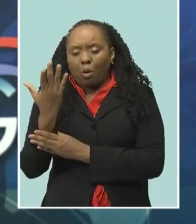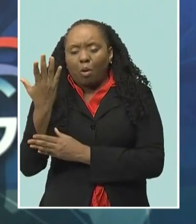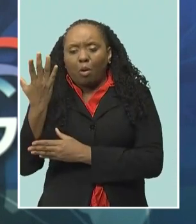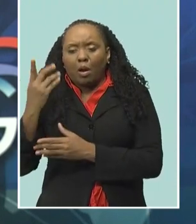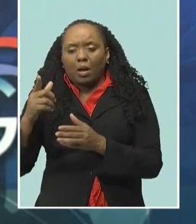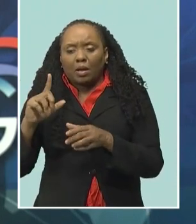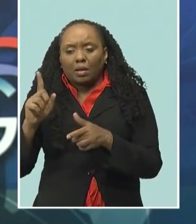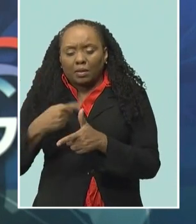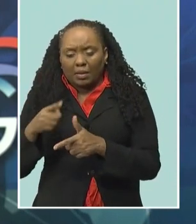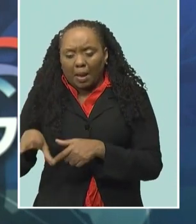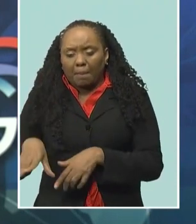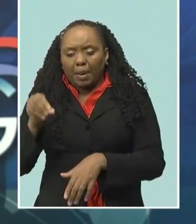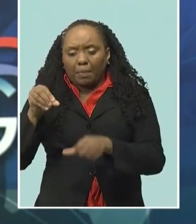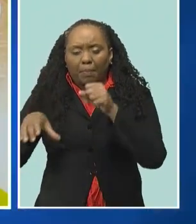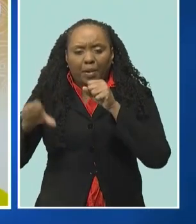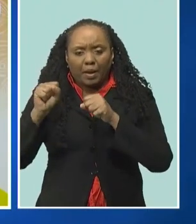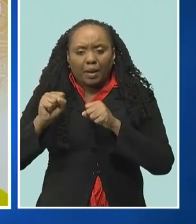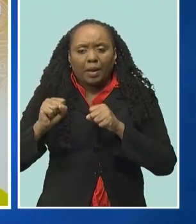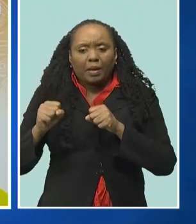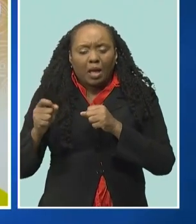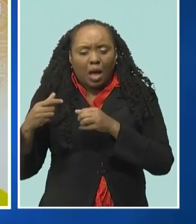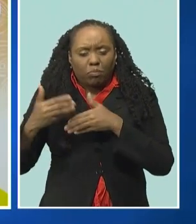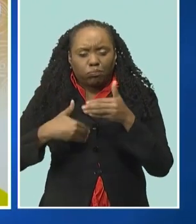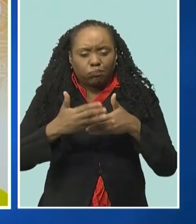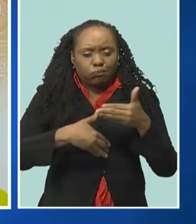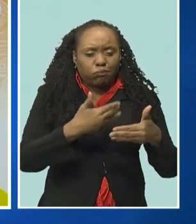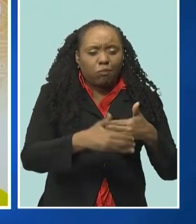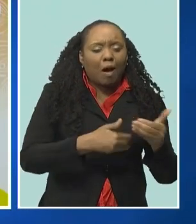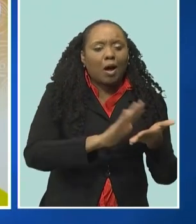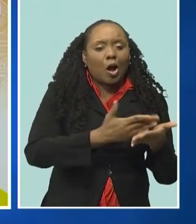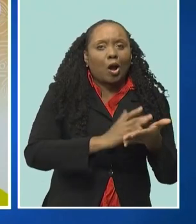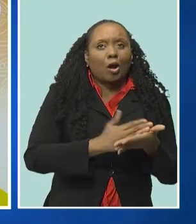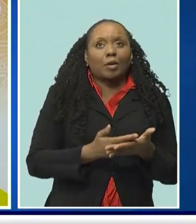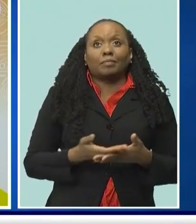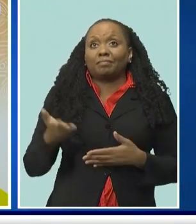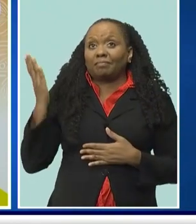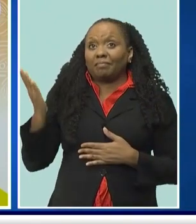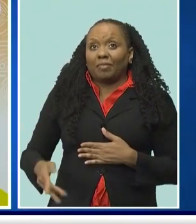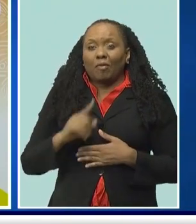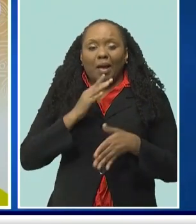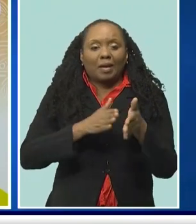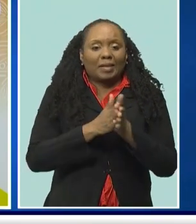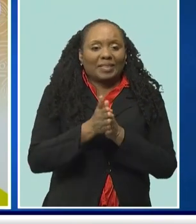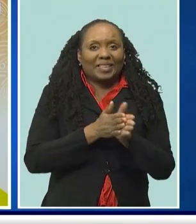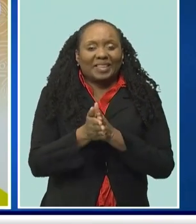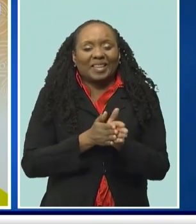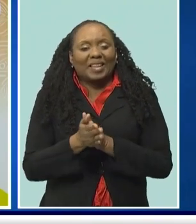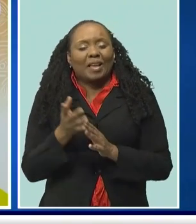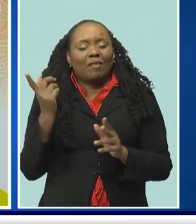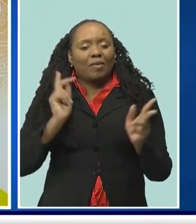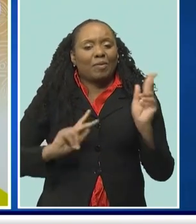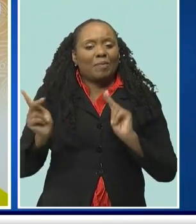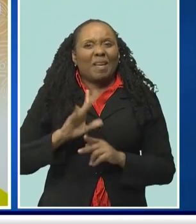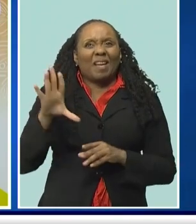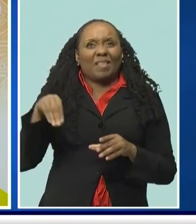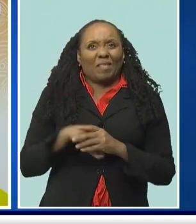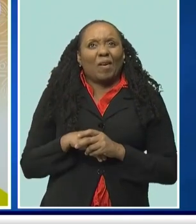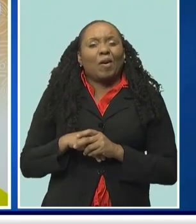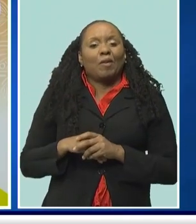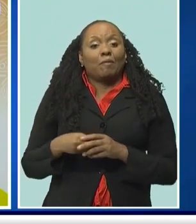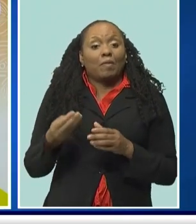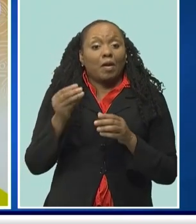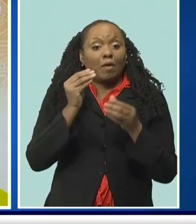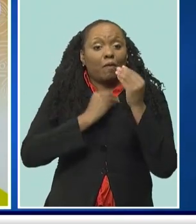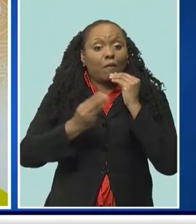far. I'm very excited to be a part of these 12 contestants to compete in the food and rum cook-off. The selection